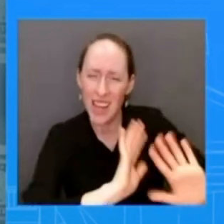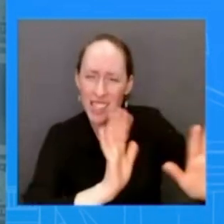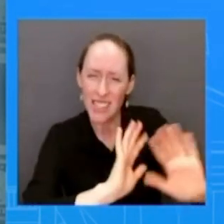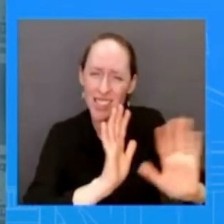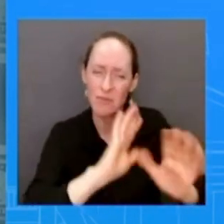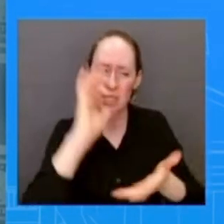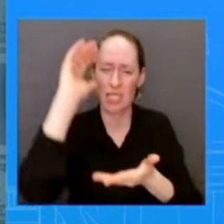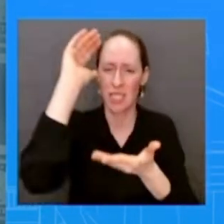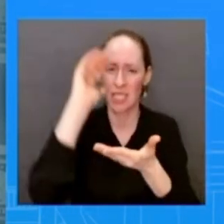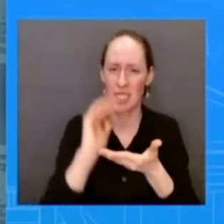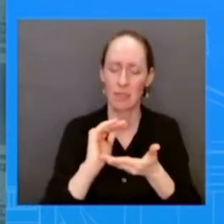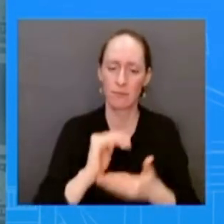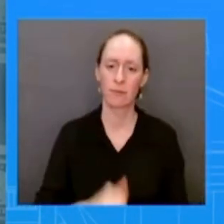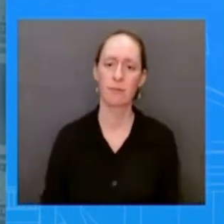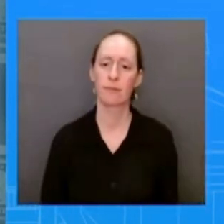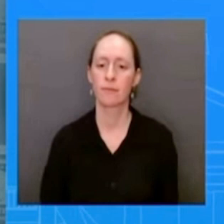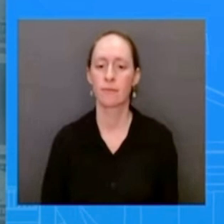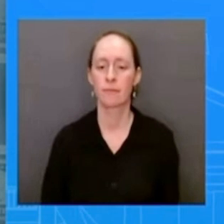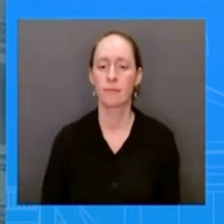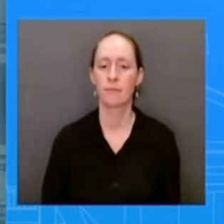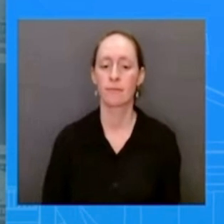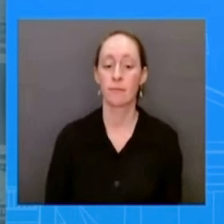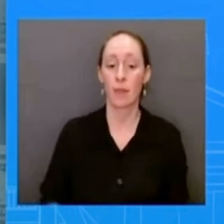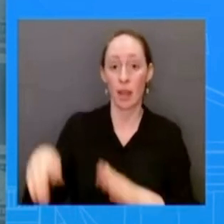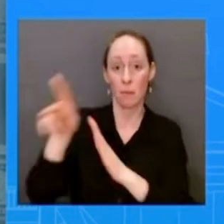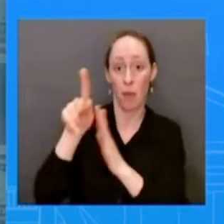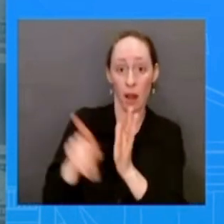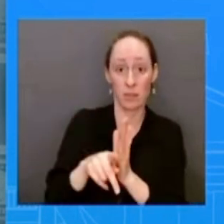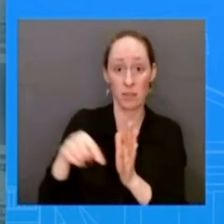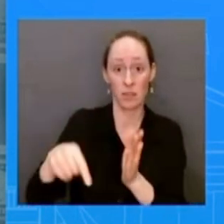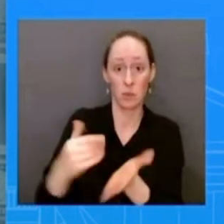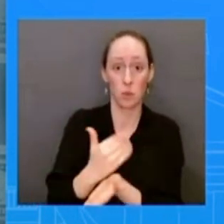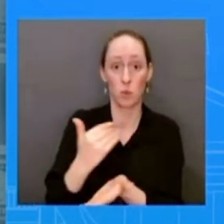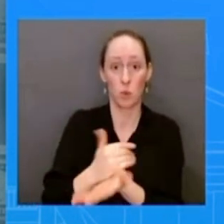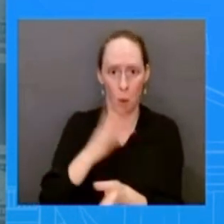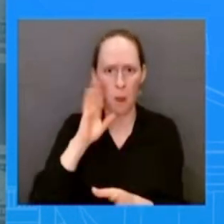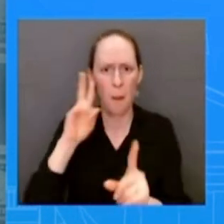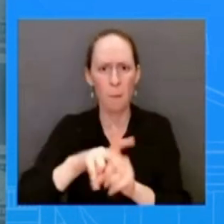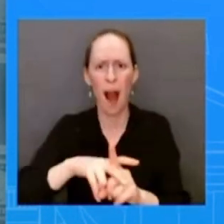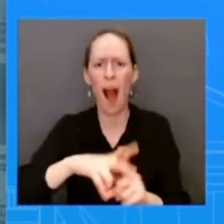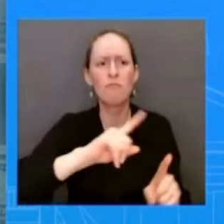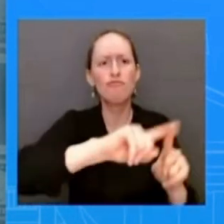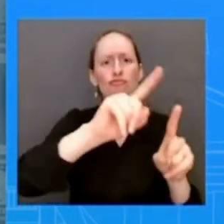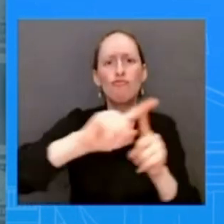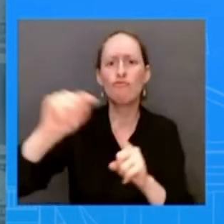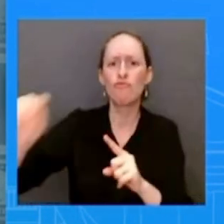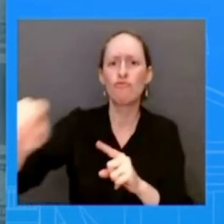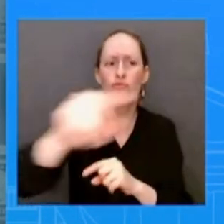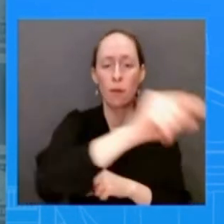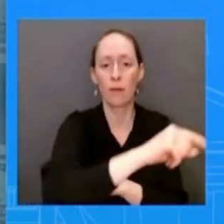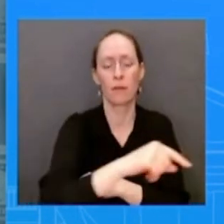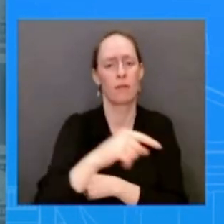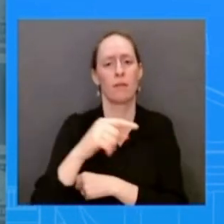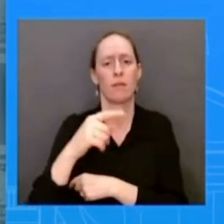policies and use the tools uh to do just that to build that system that border system that was by the way decimated by the last uh by the last